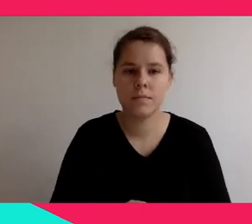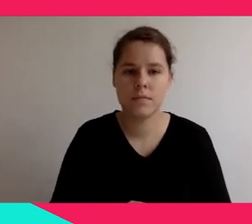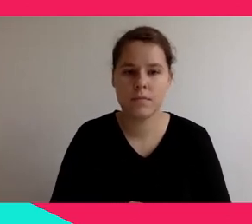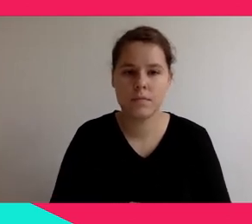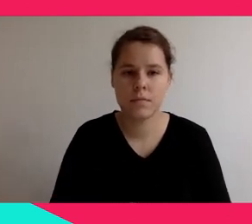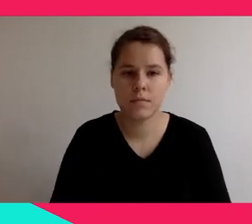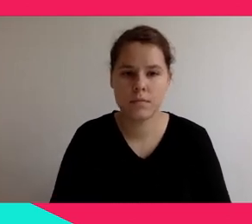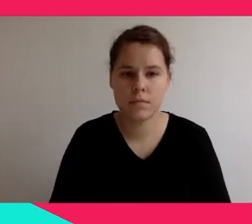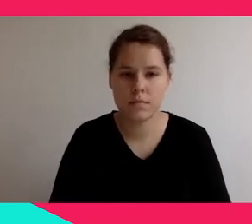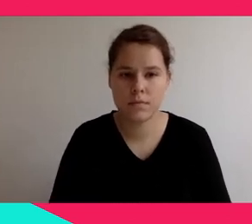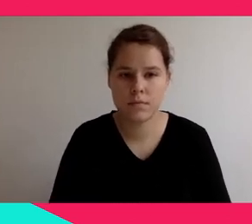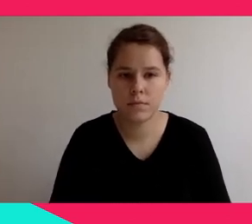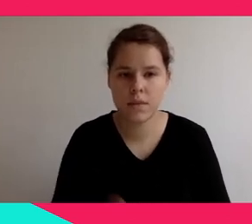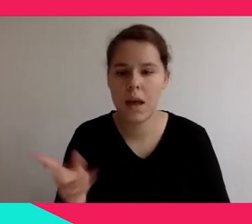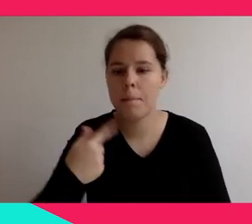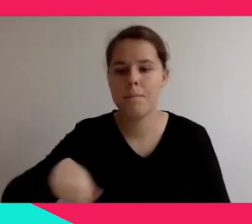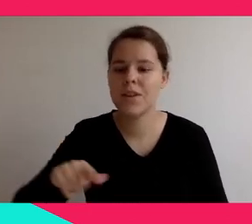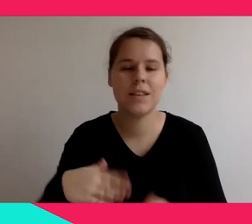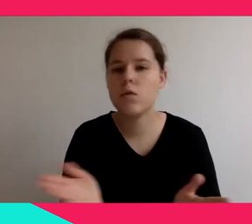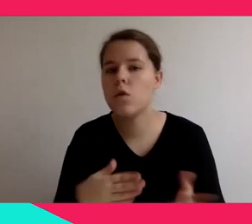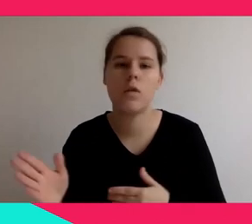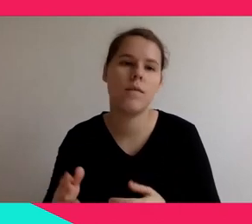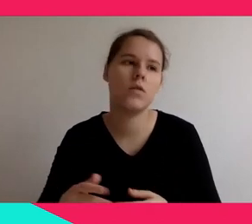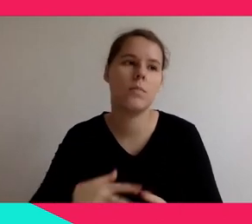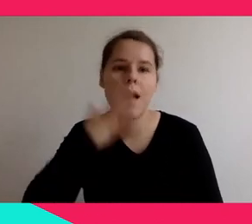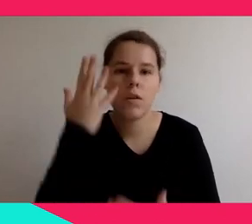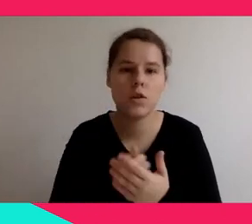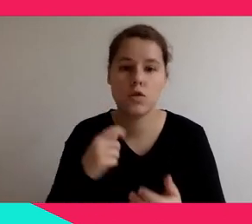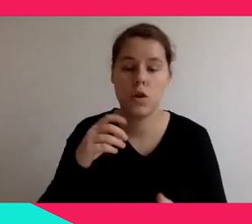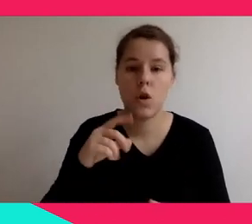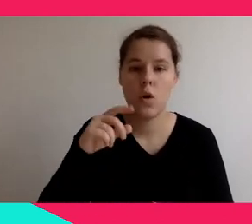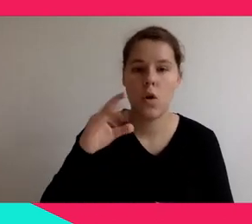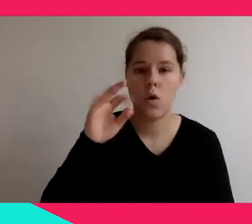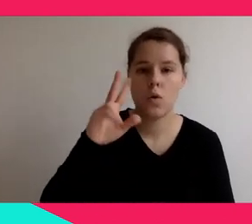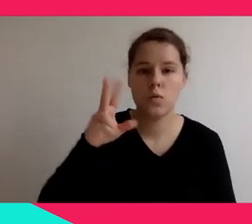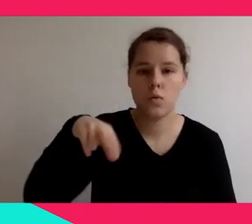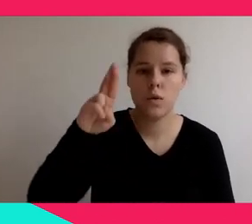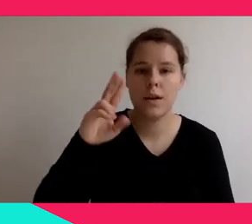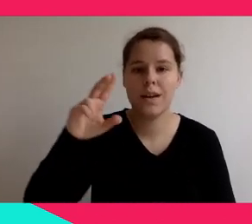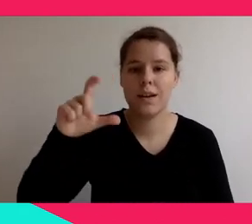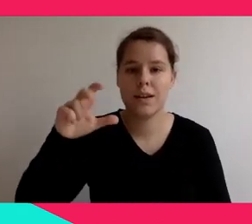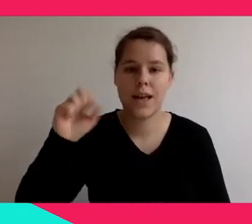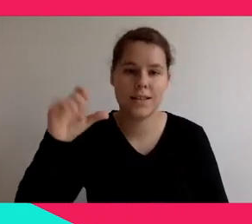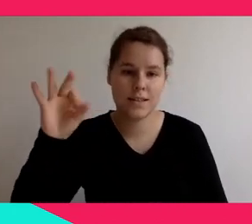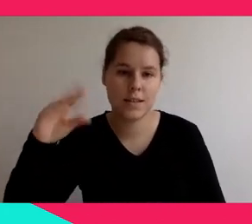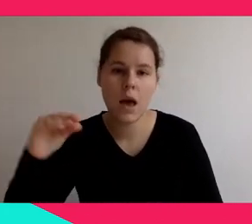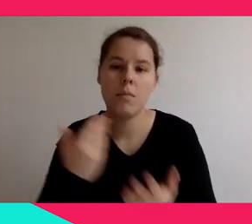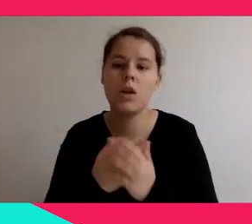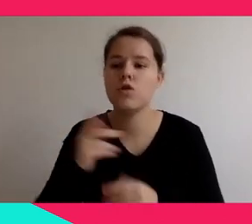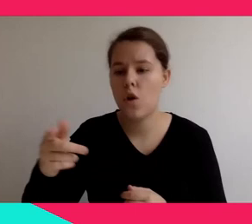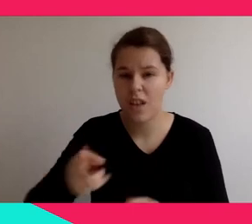will be. In the future, we also aim to use cloud computing and 5G.